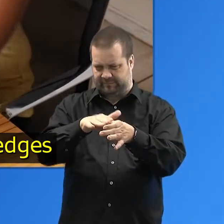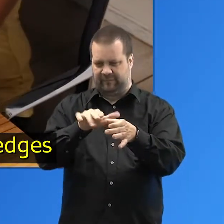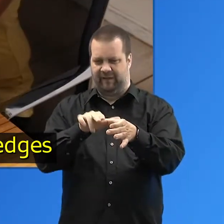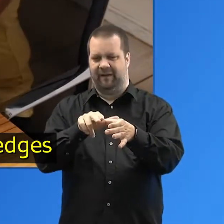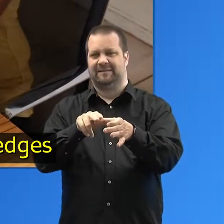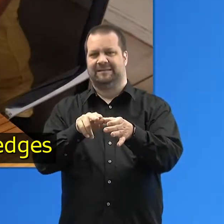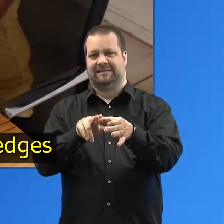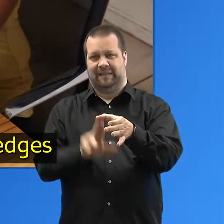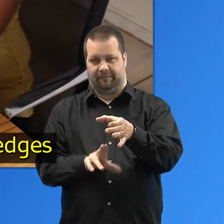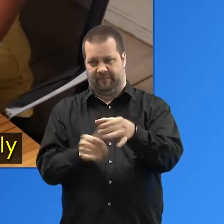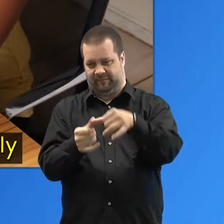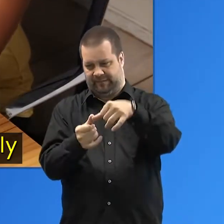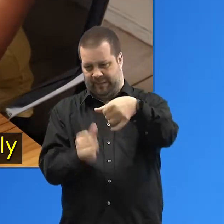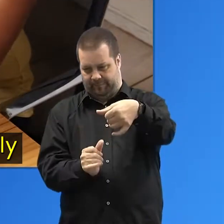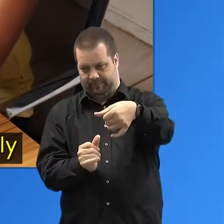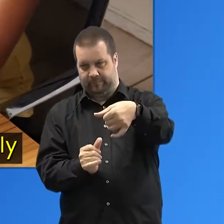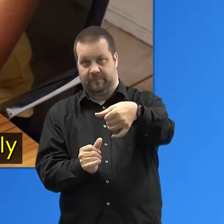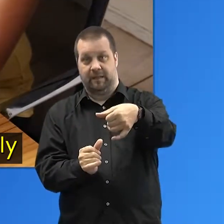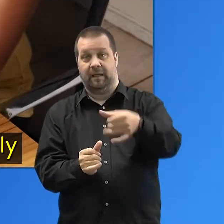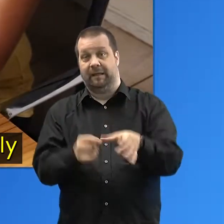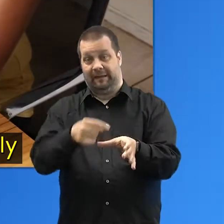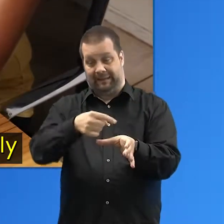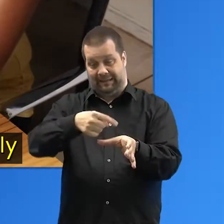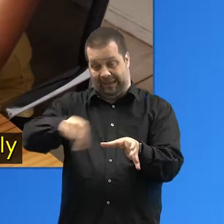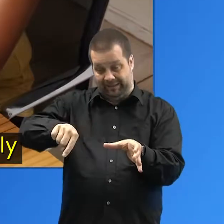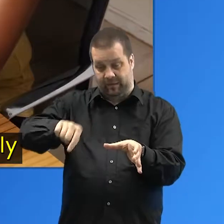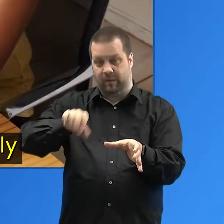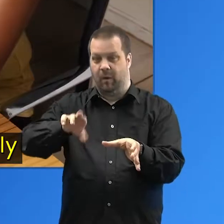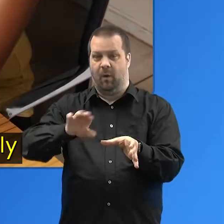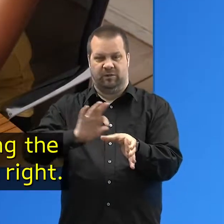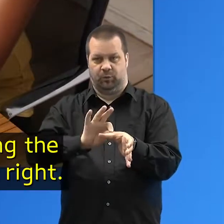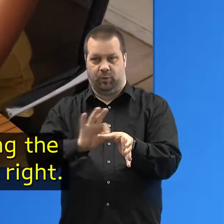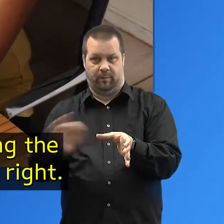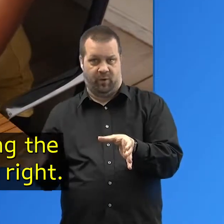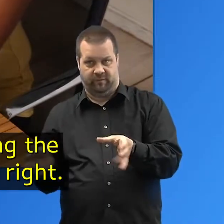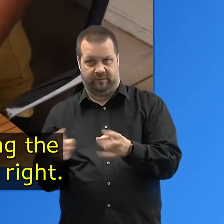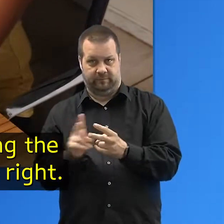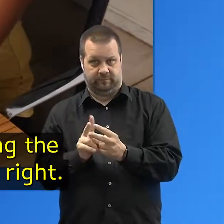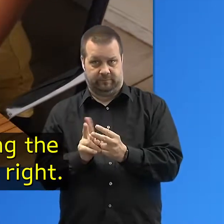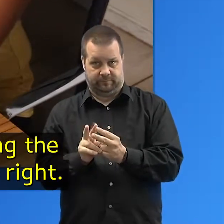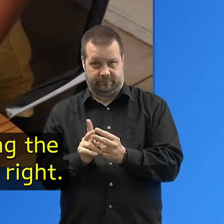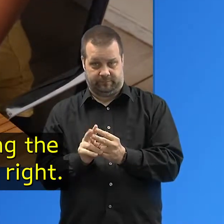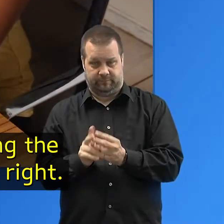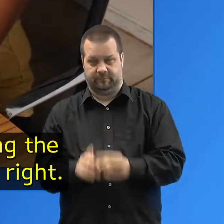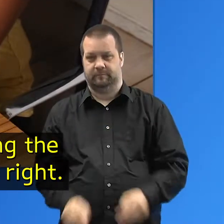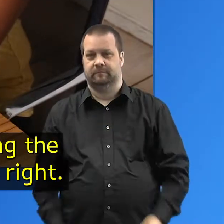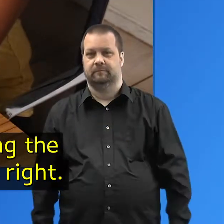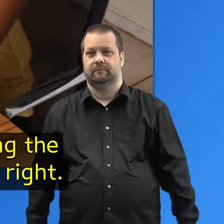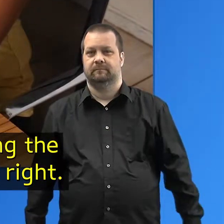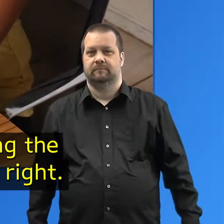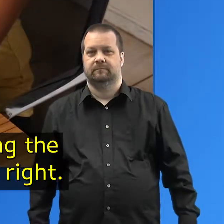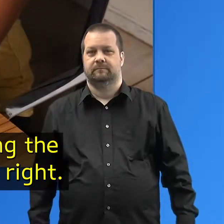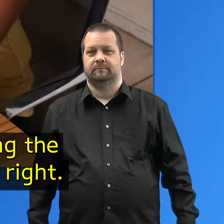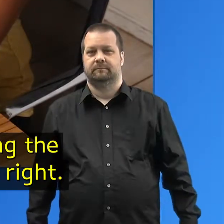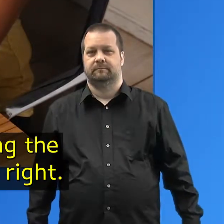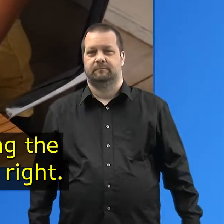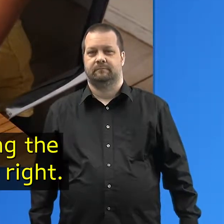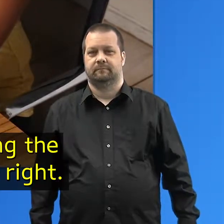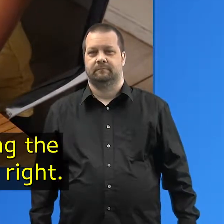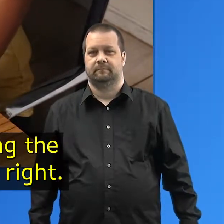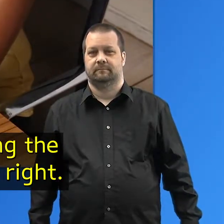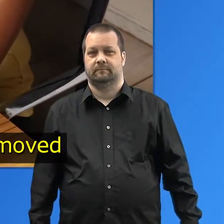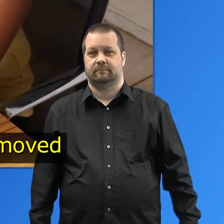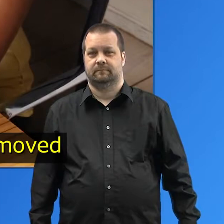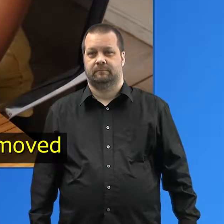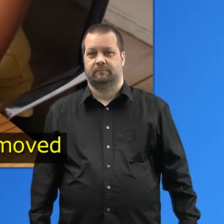top edges for the tape and either carefully cut the tape or remove it by tearing the tape edge from left to right.